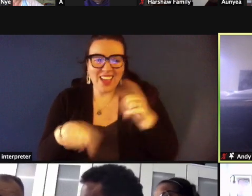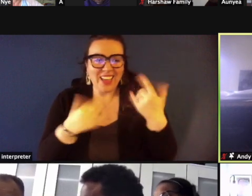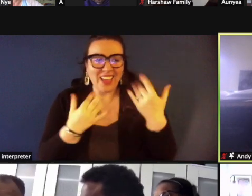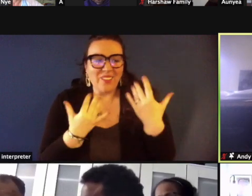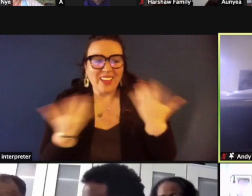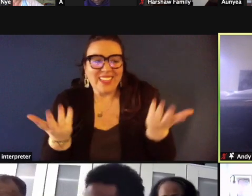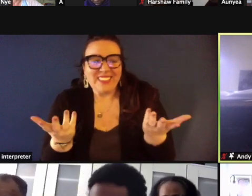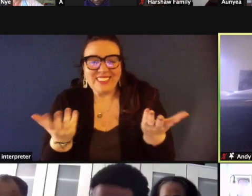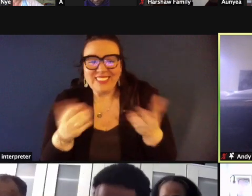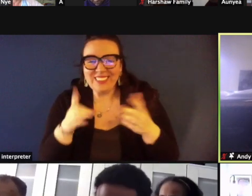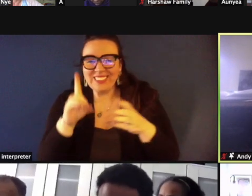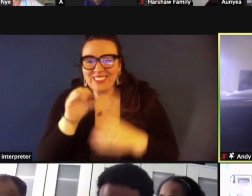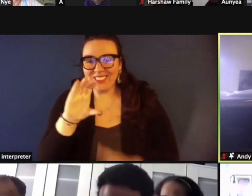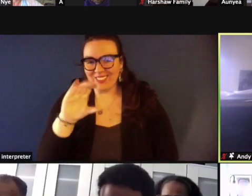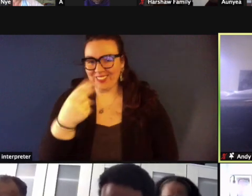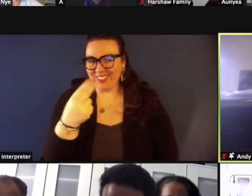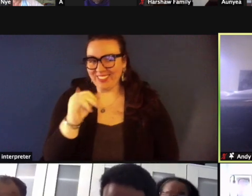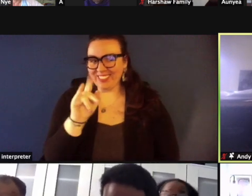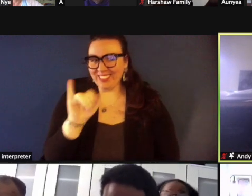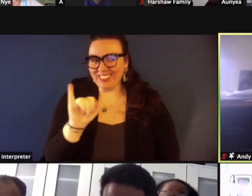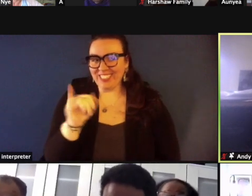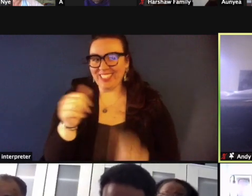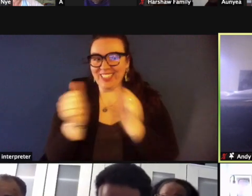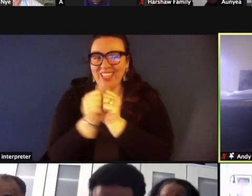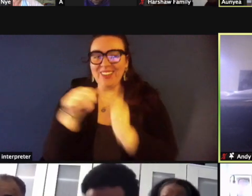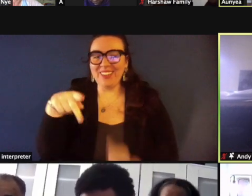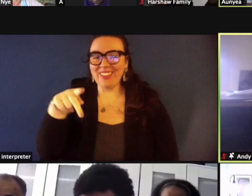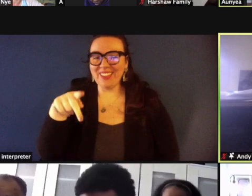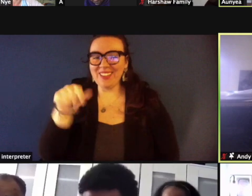the chili with pastor tom